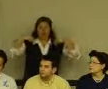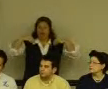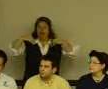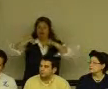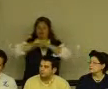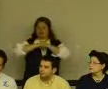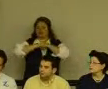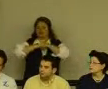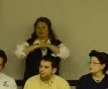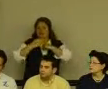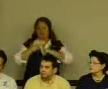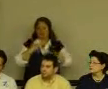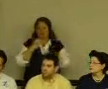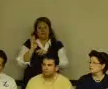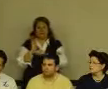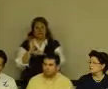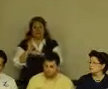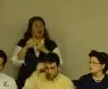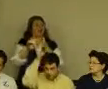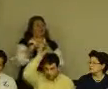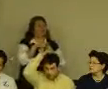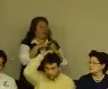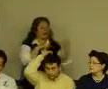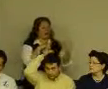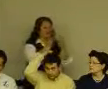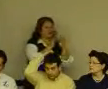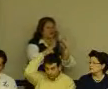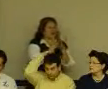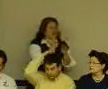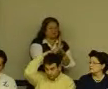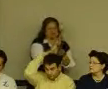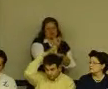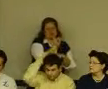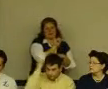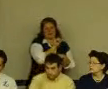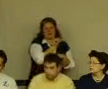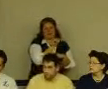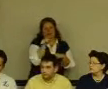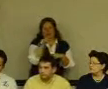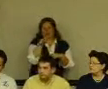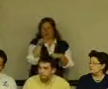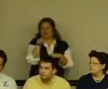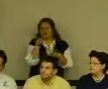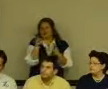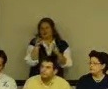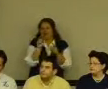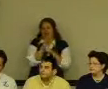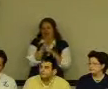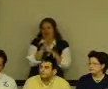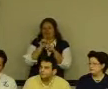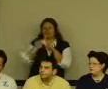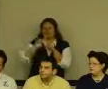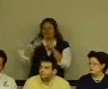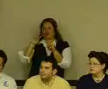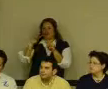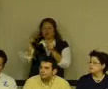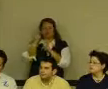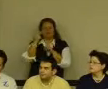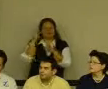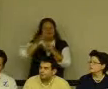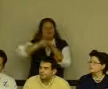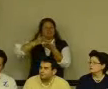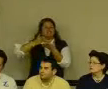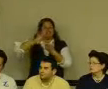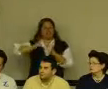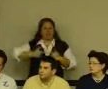my own personal business as well as my, the interpreting business. So you can use it in different aspects of your life. So I would think